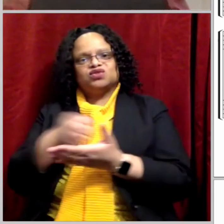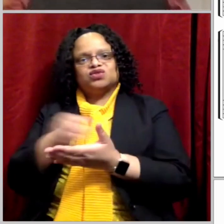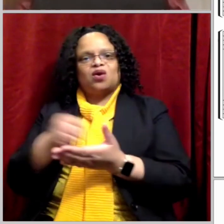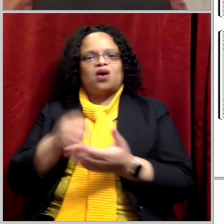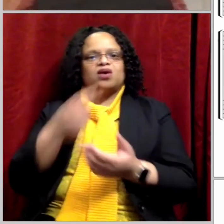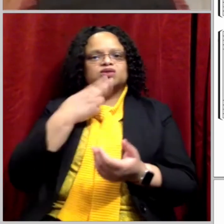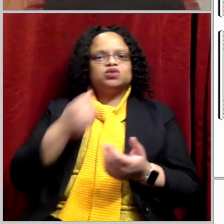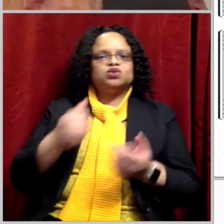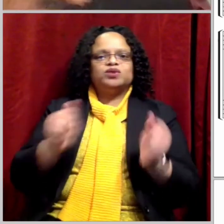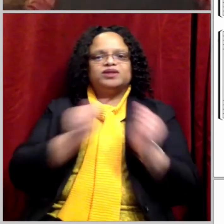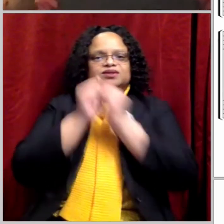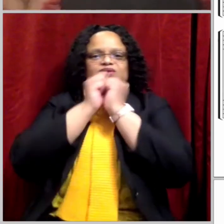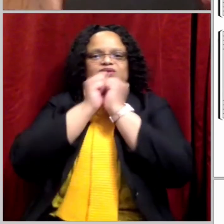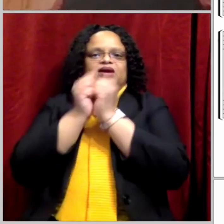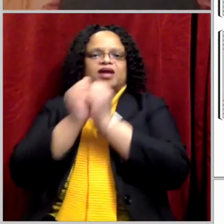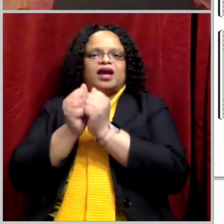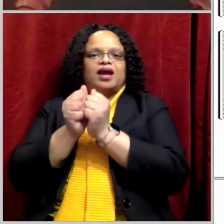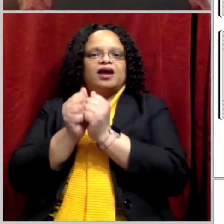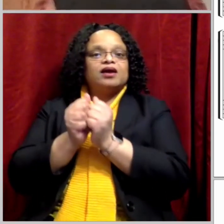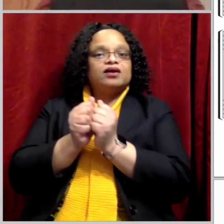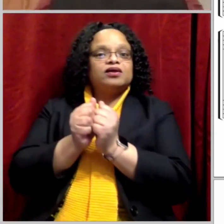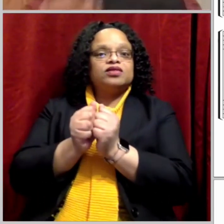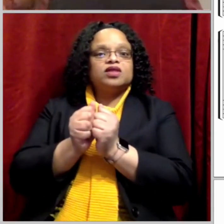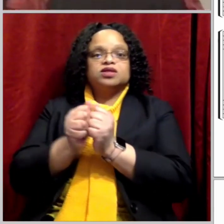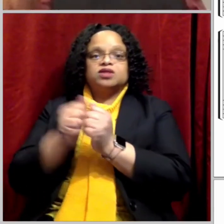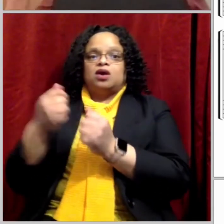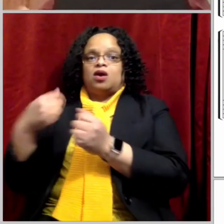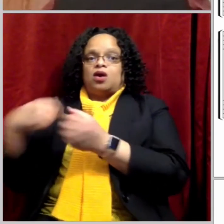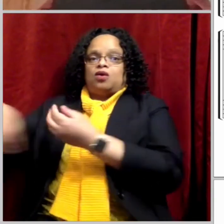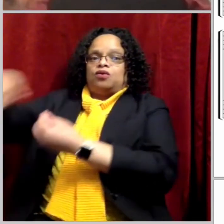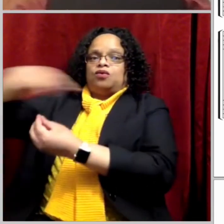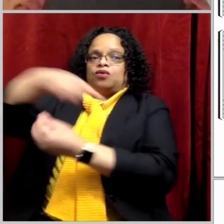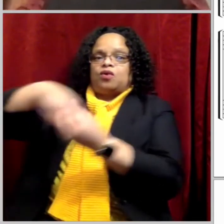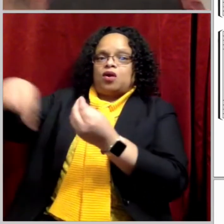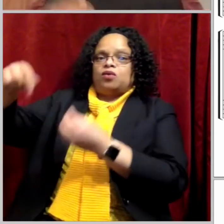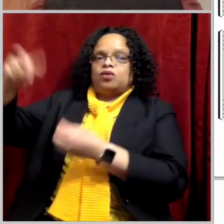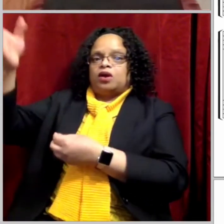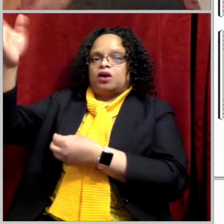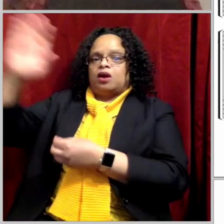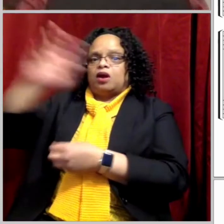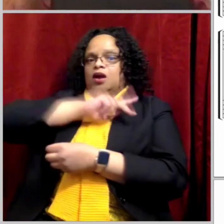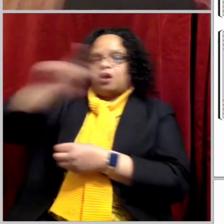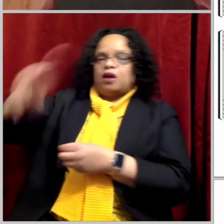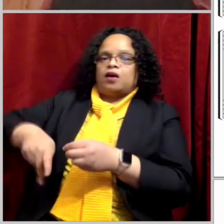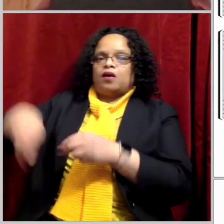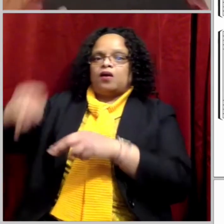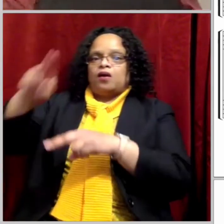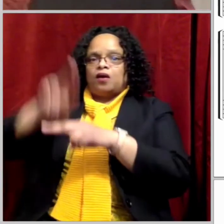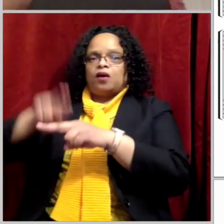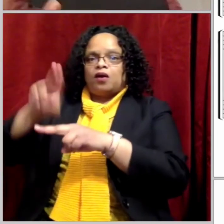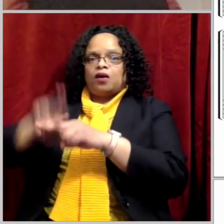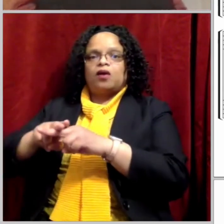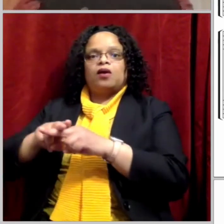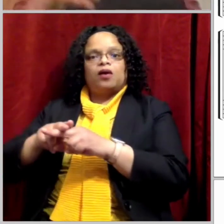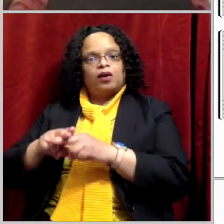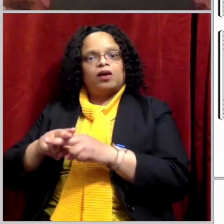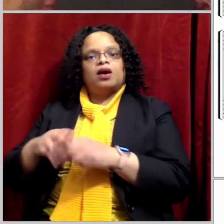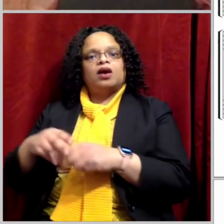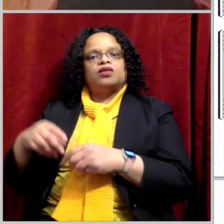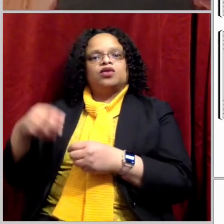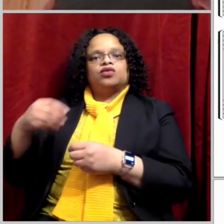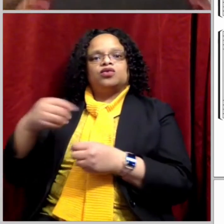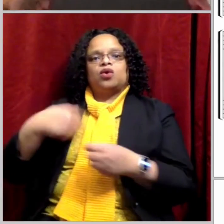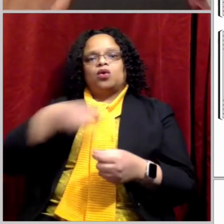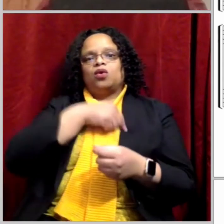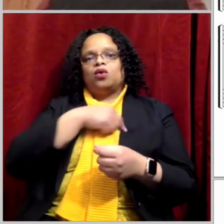with sweet accord And us around the throne And us around